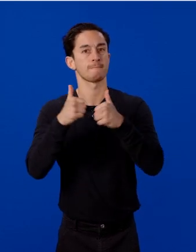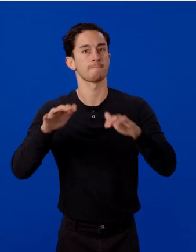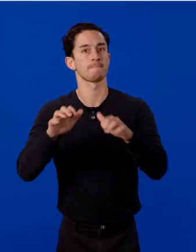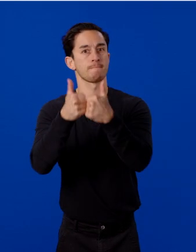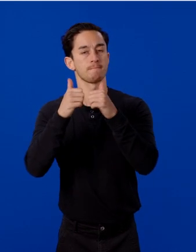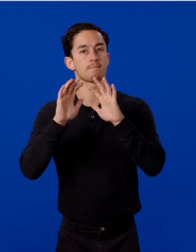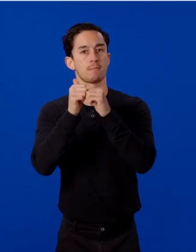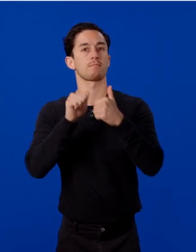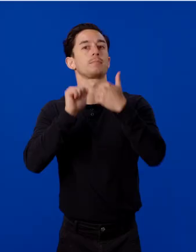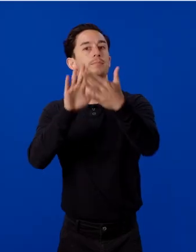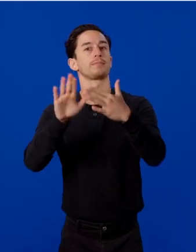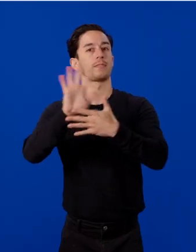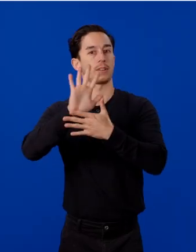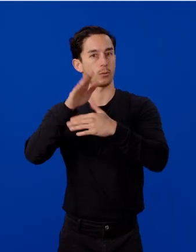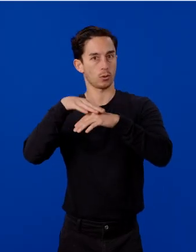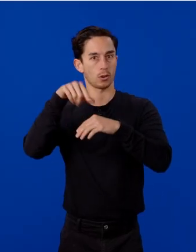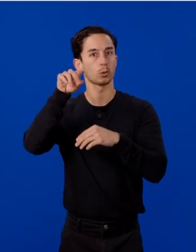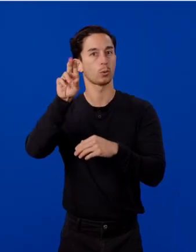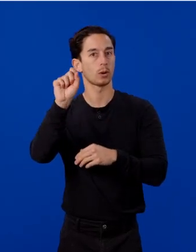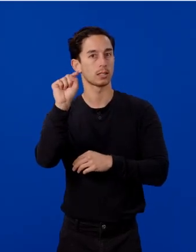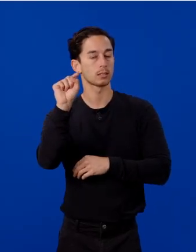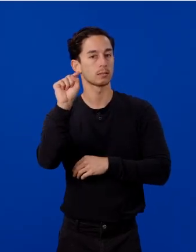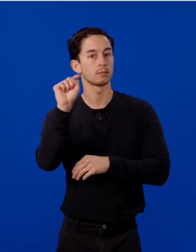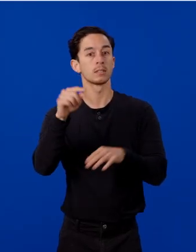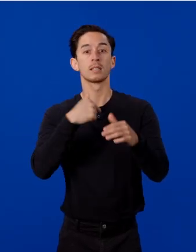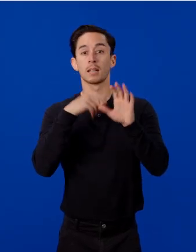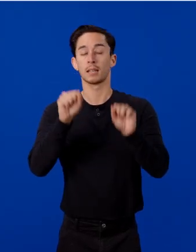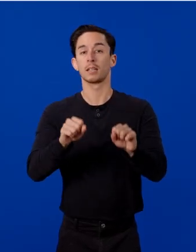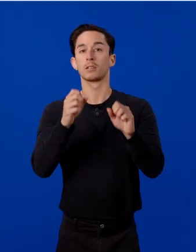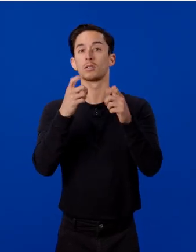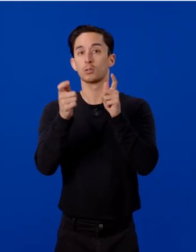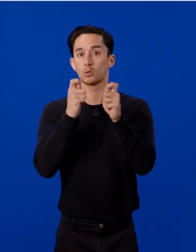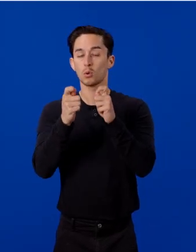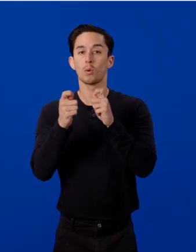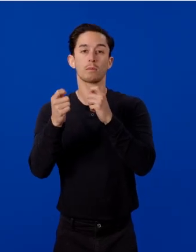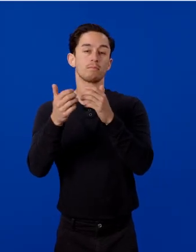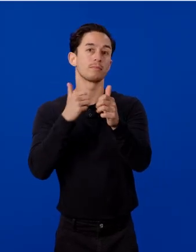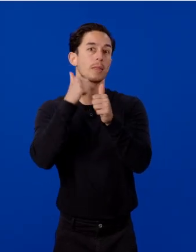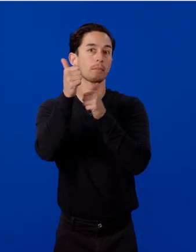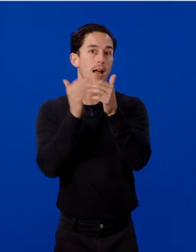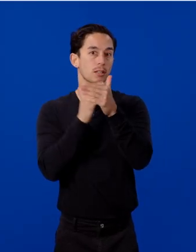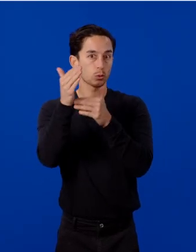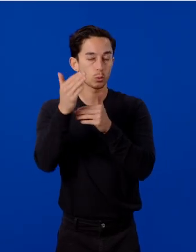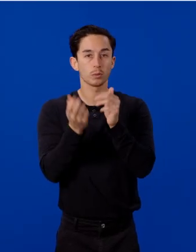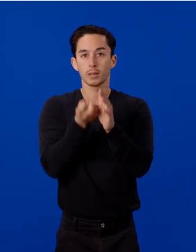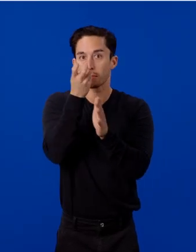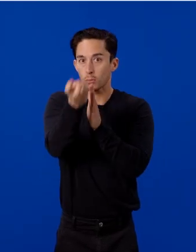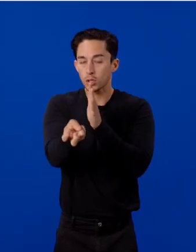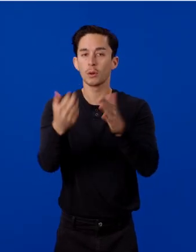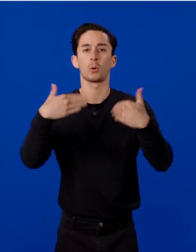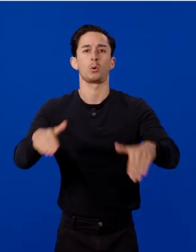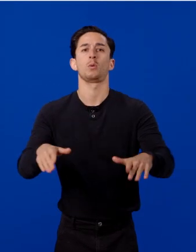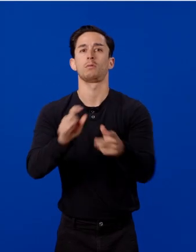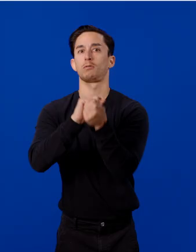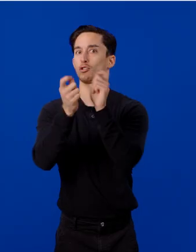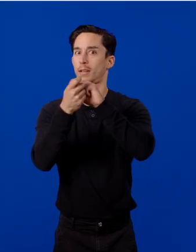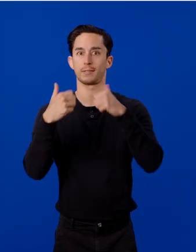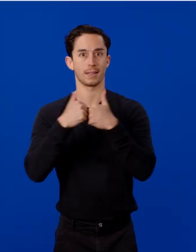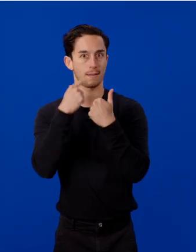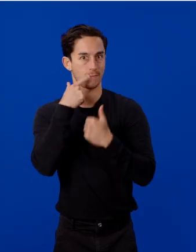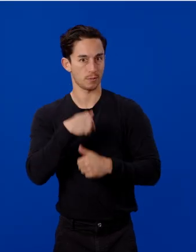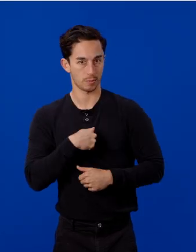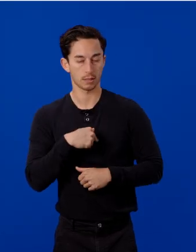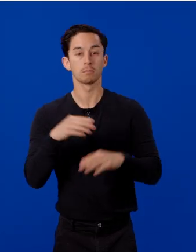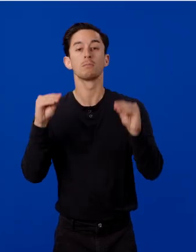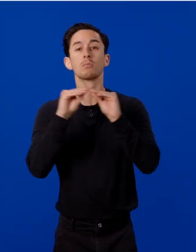on Quest. Being able to control the pass-through and immersiveness is a game-changer. It helps me have more